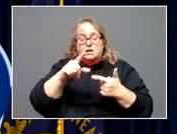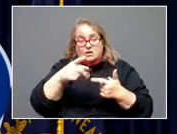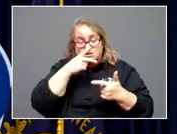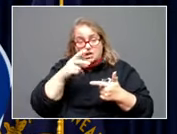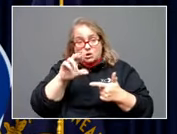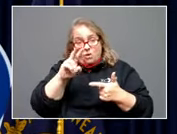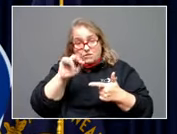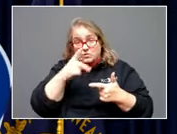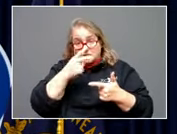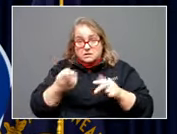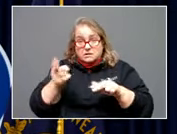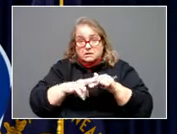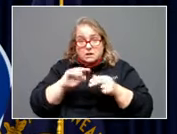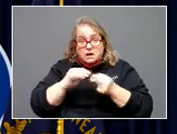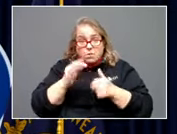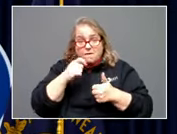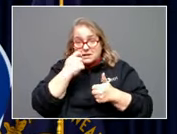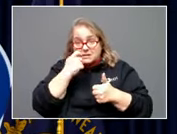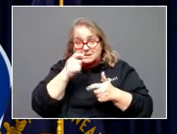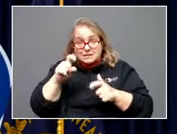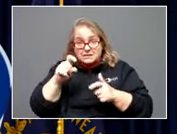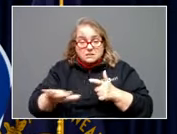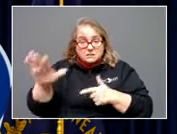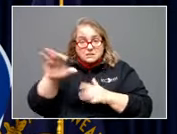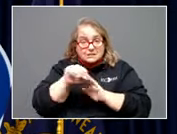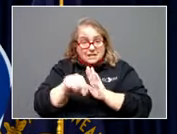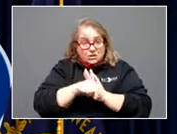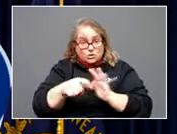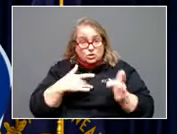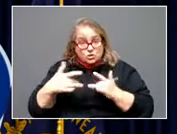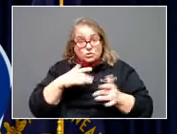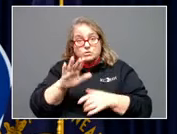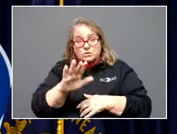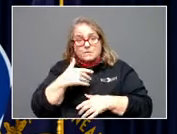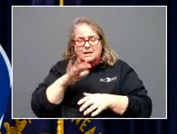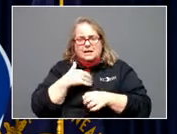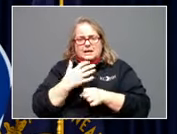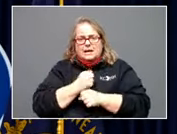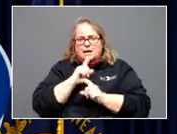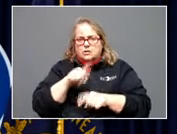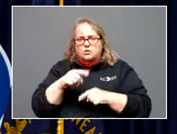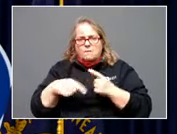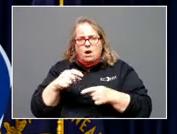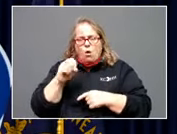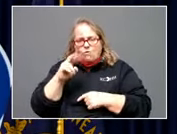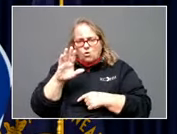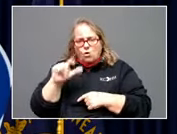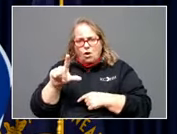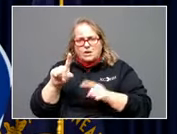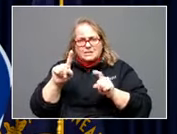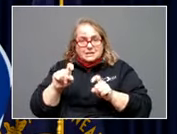across the state? And if not, does that concern you? Let me get an answer on overall testing